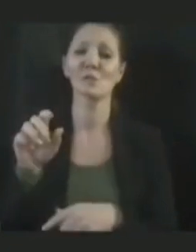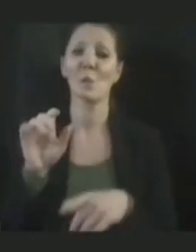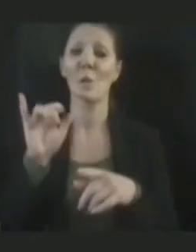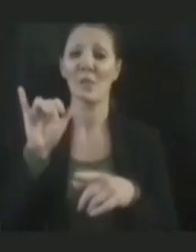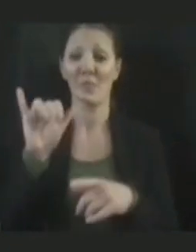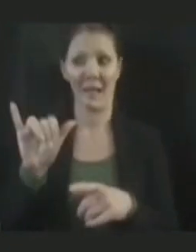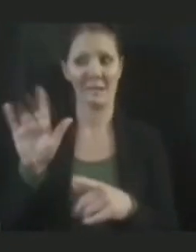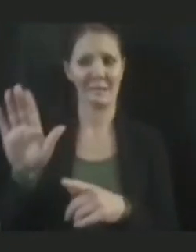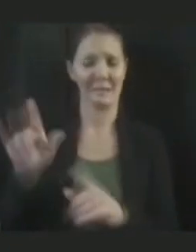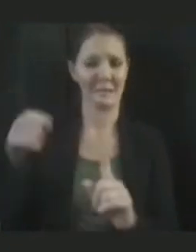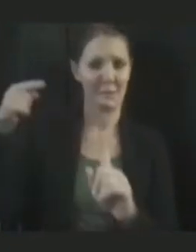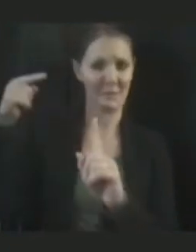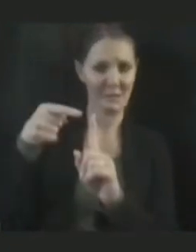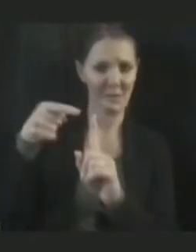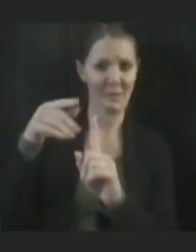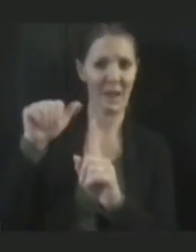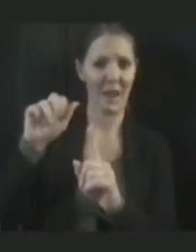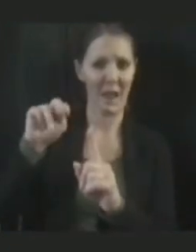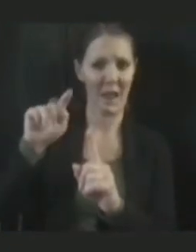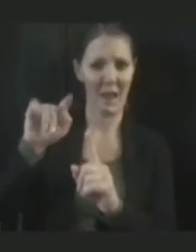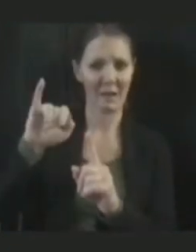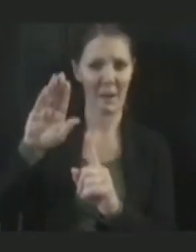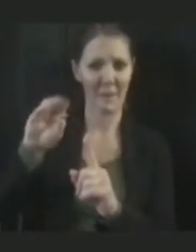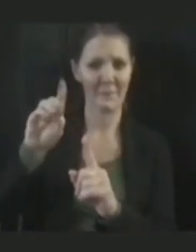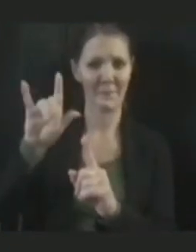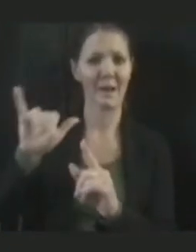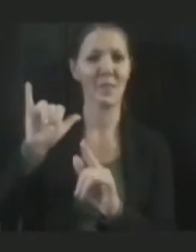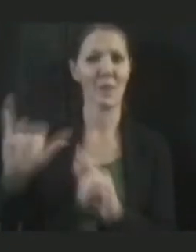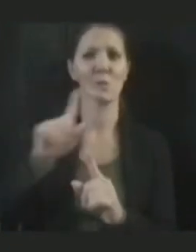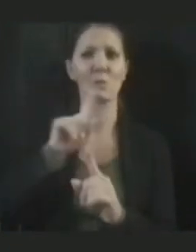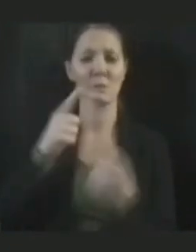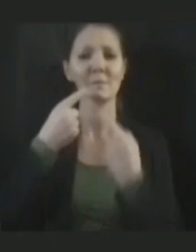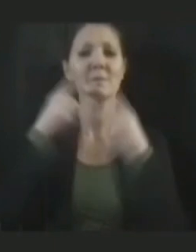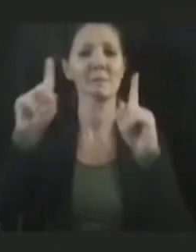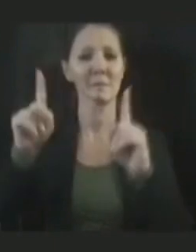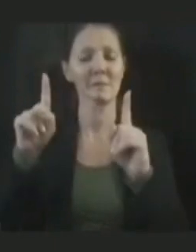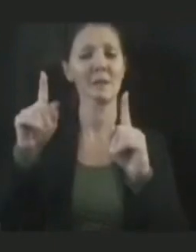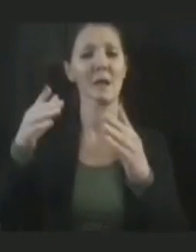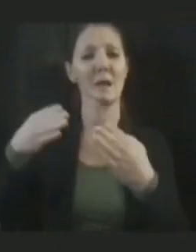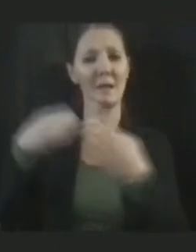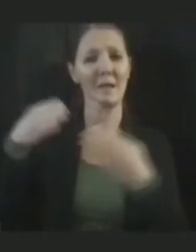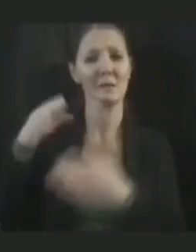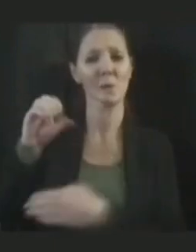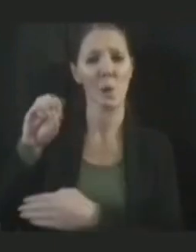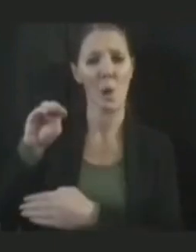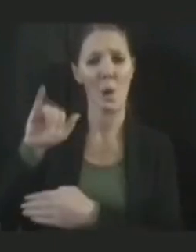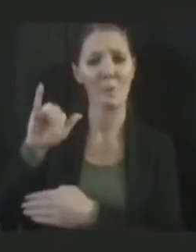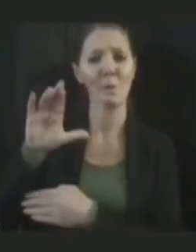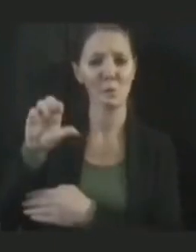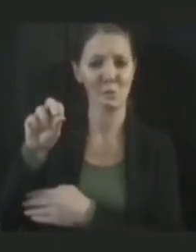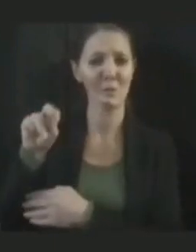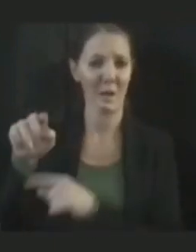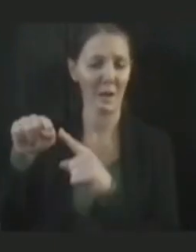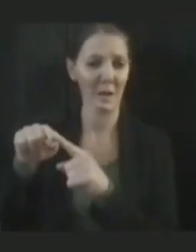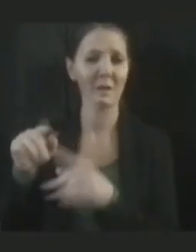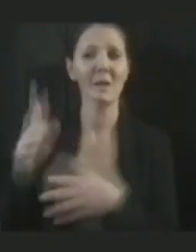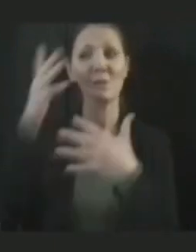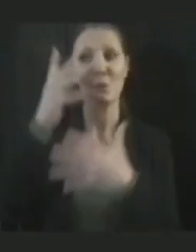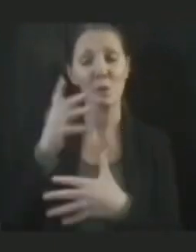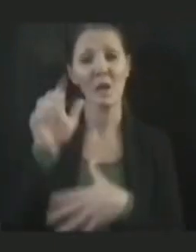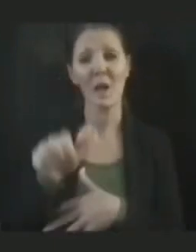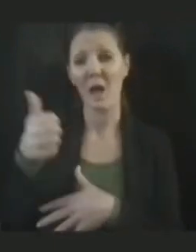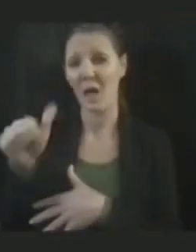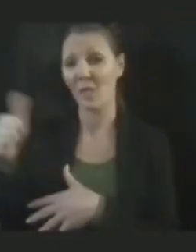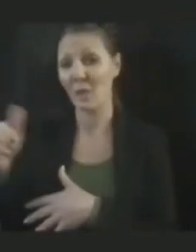monoclonal antibody that we know works well against the Omicron variant. And unfortunately, some of the other monoclonal